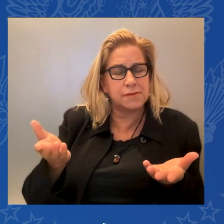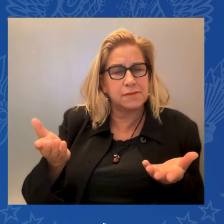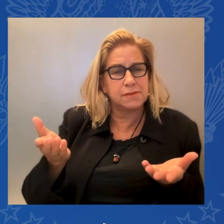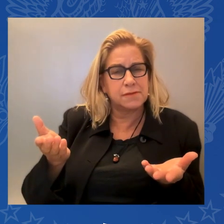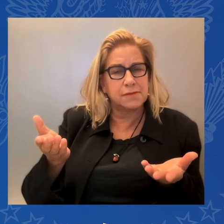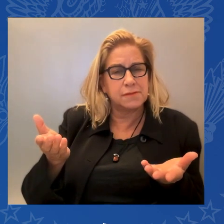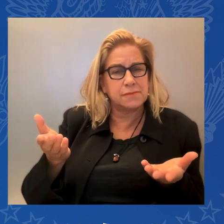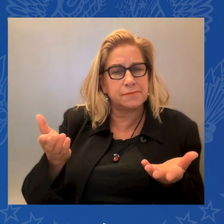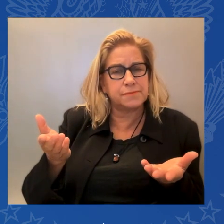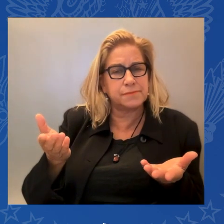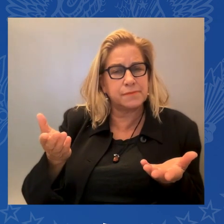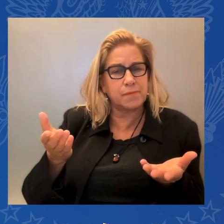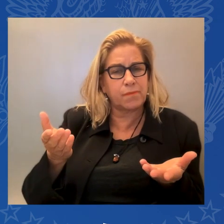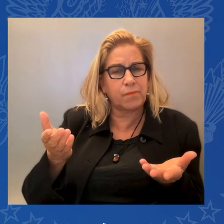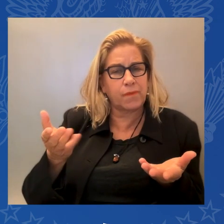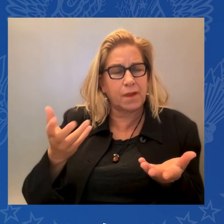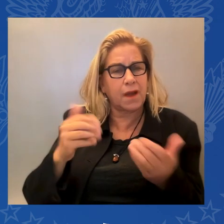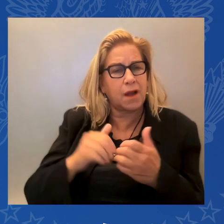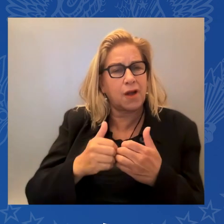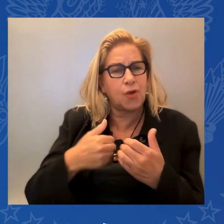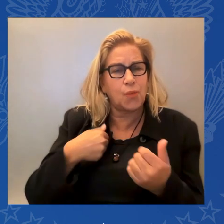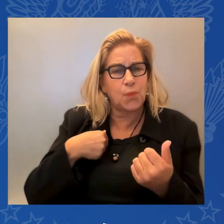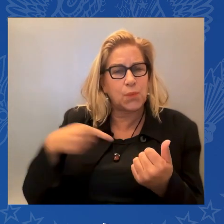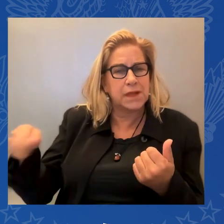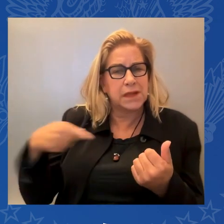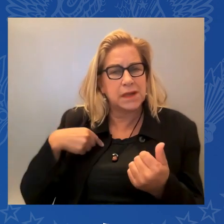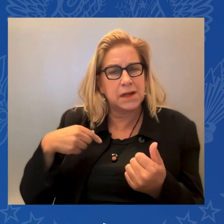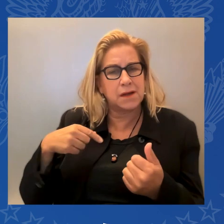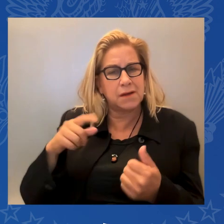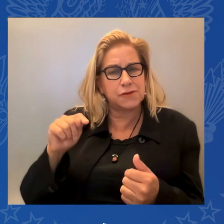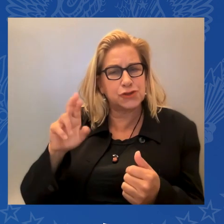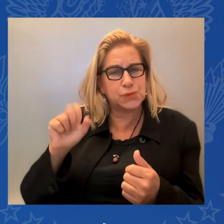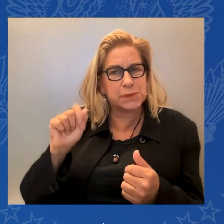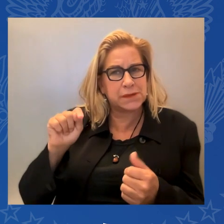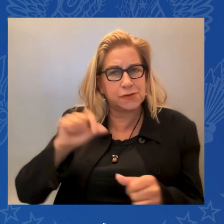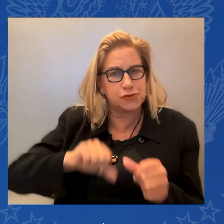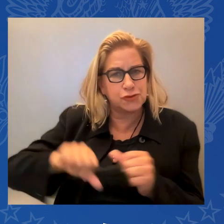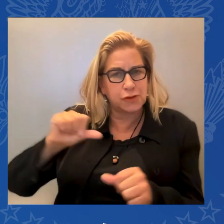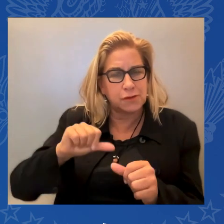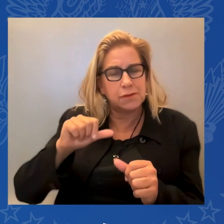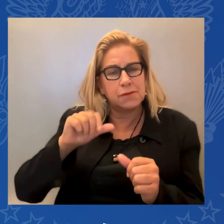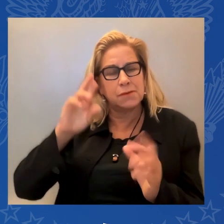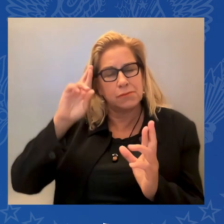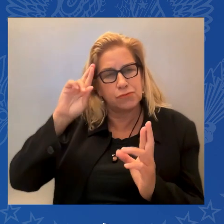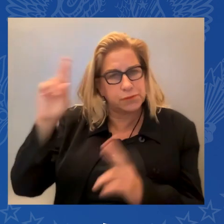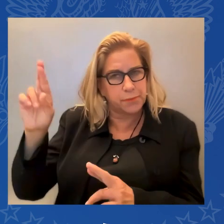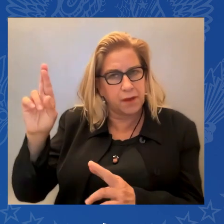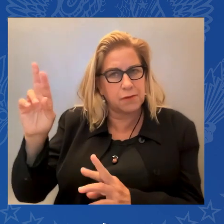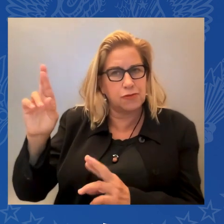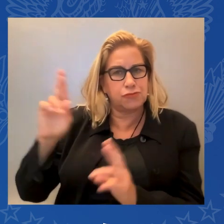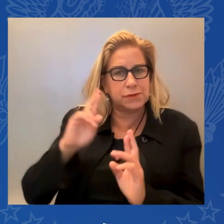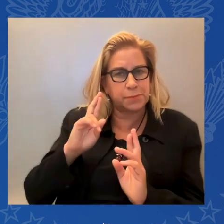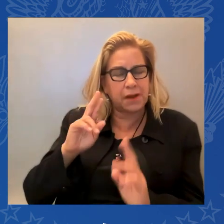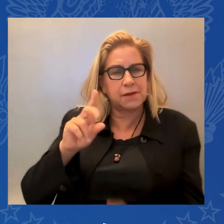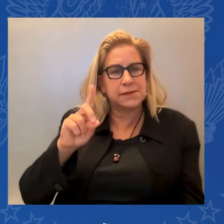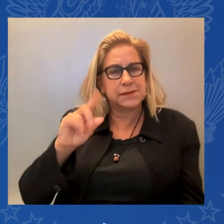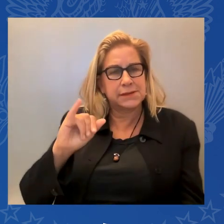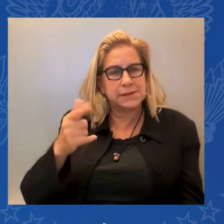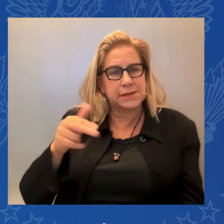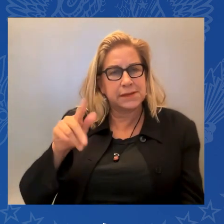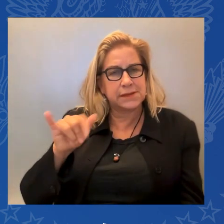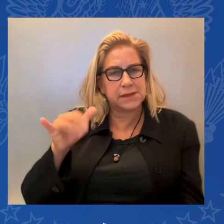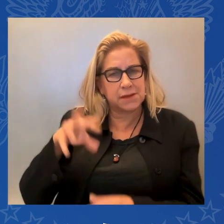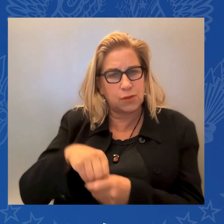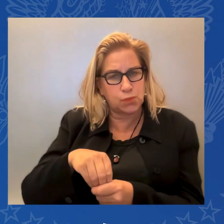That's the vision, America — the vision that we have to choose together. And that's why, in the depths of the pandemic, we fought to pass the American Rescue